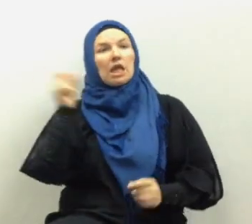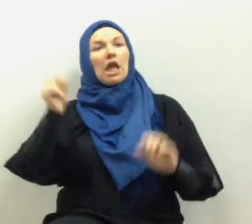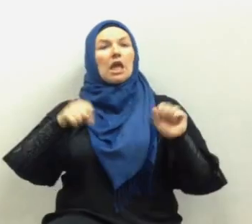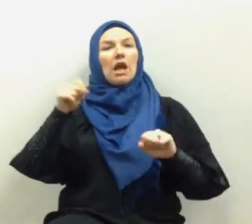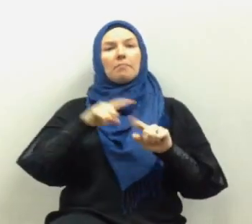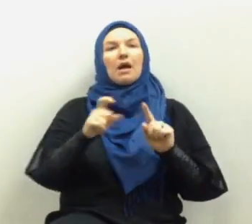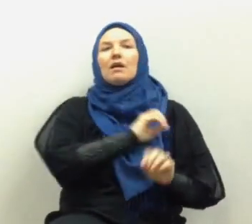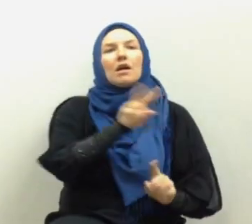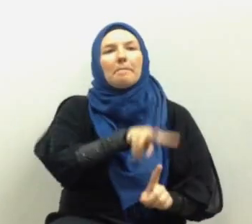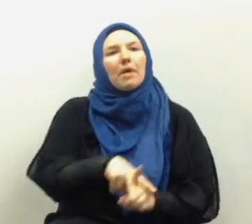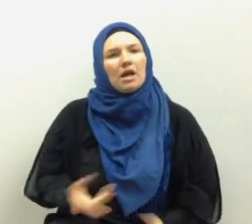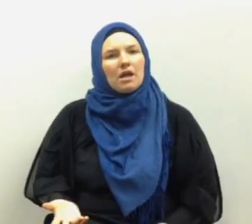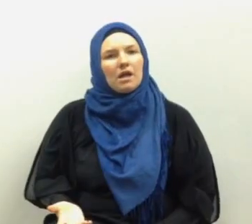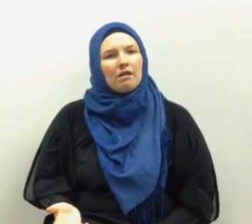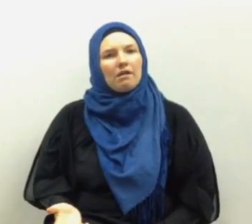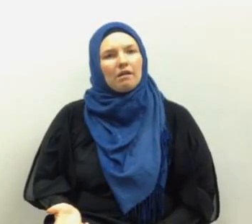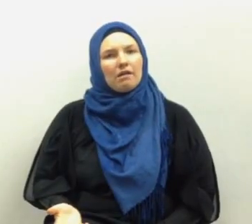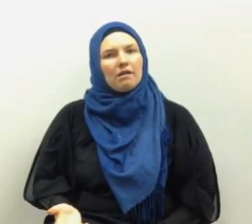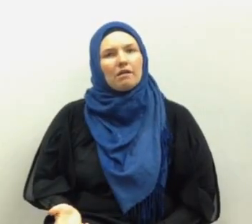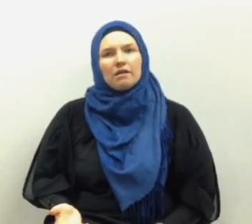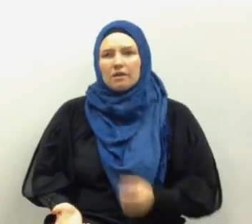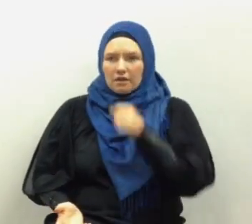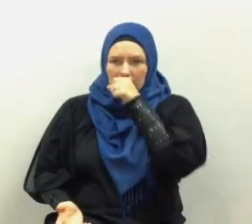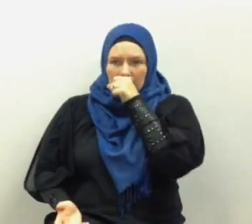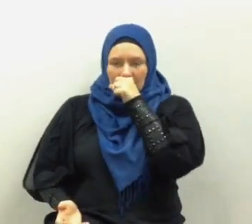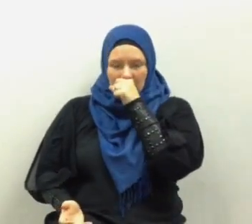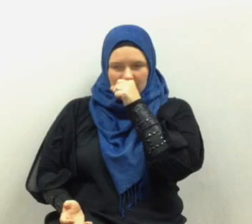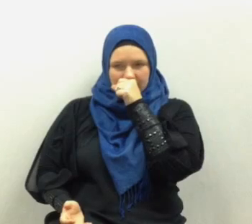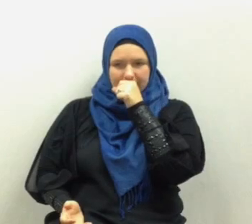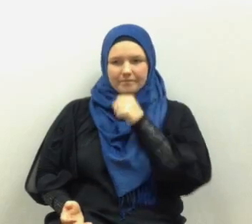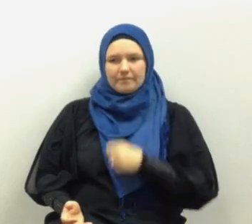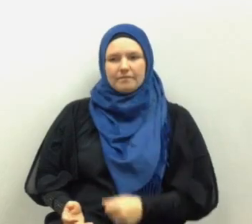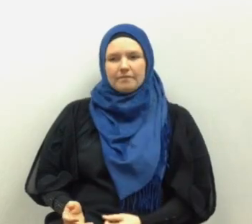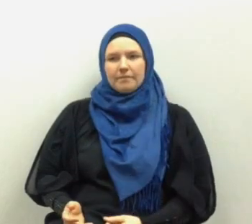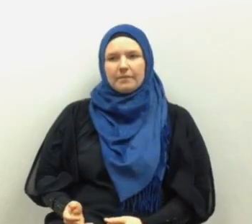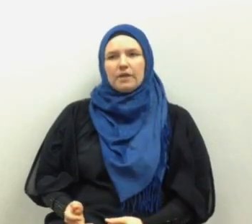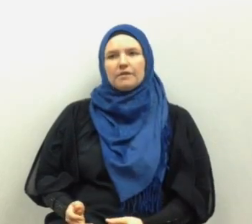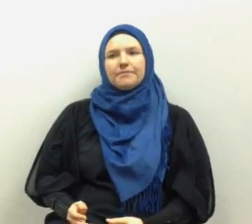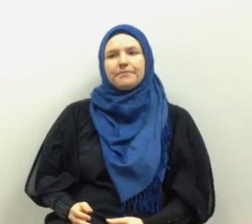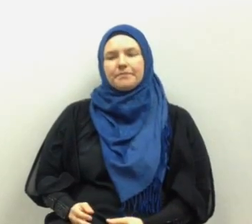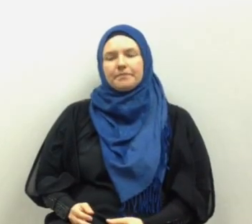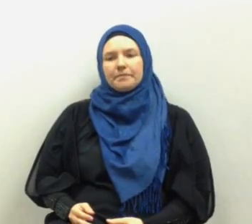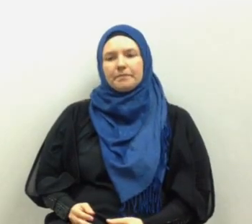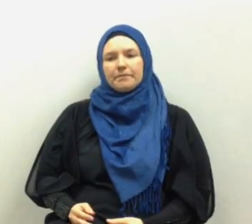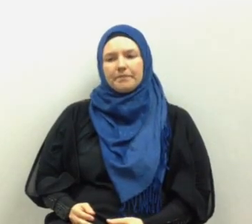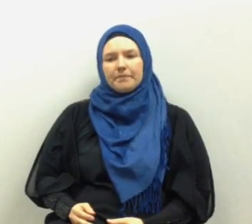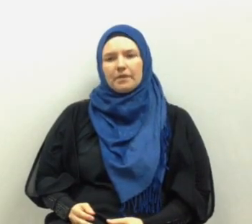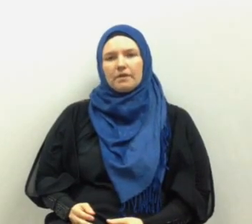you are only as acceptable to your environment as your book is